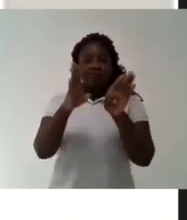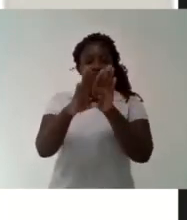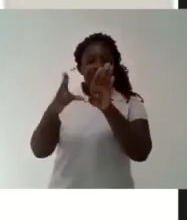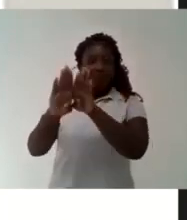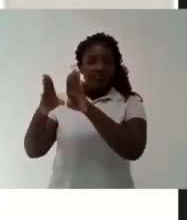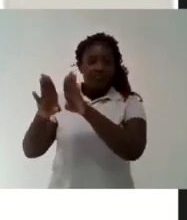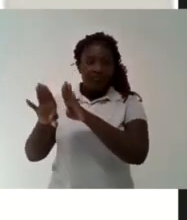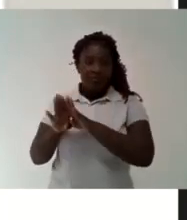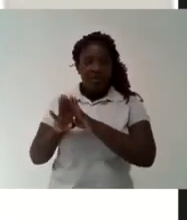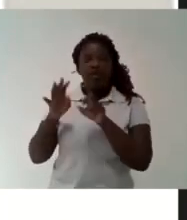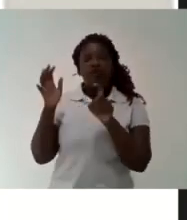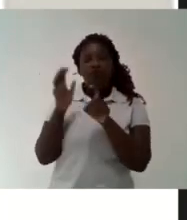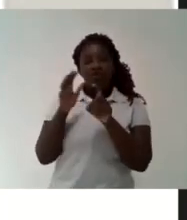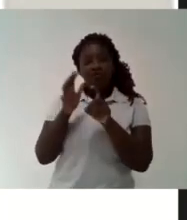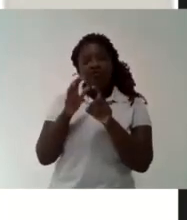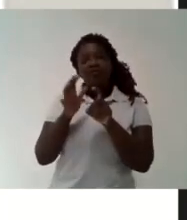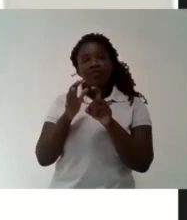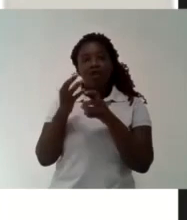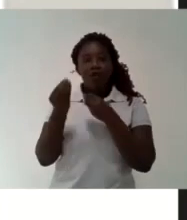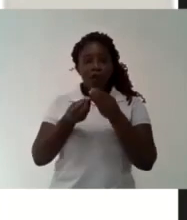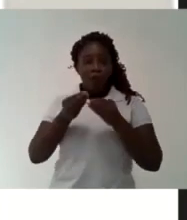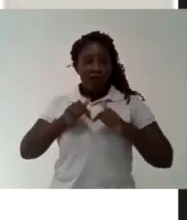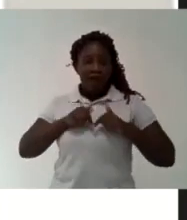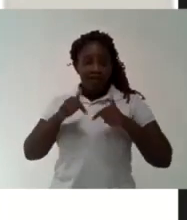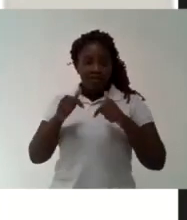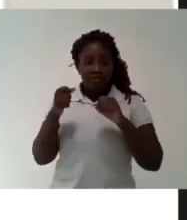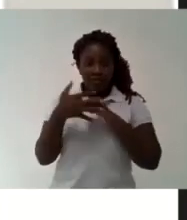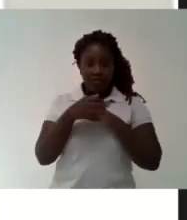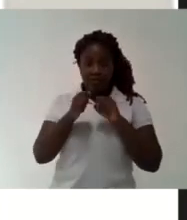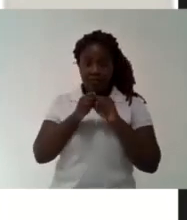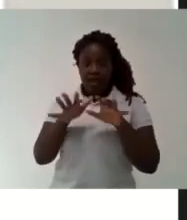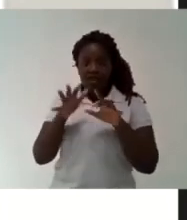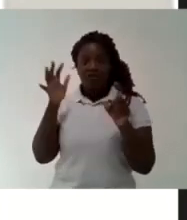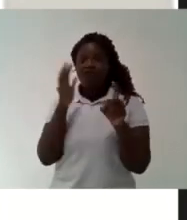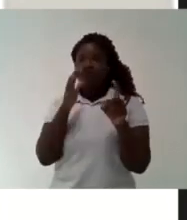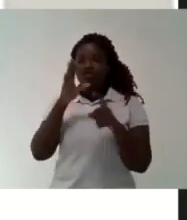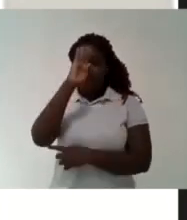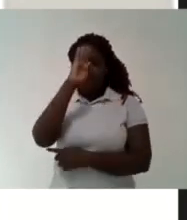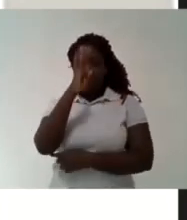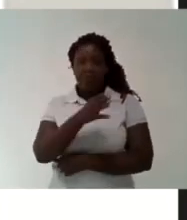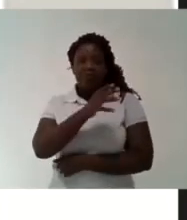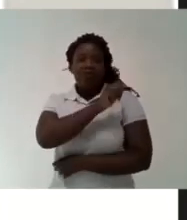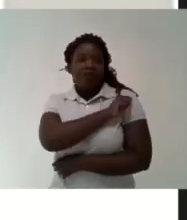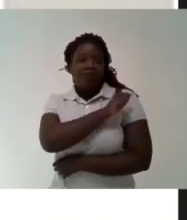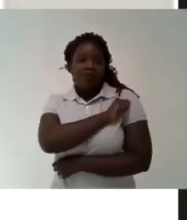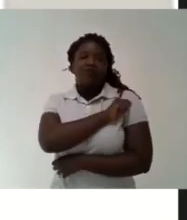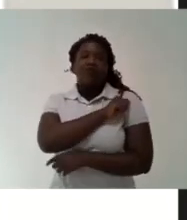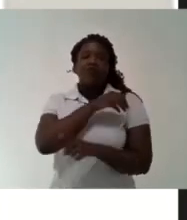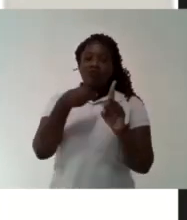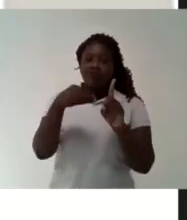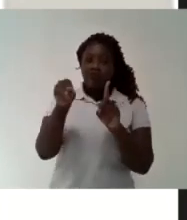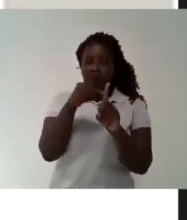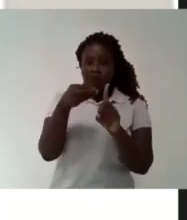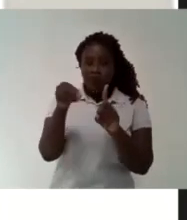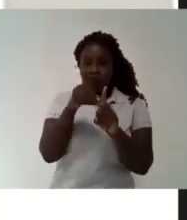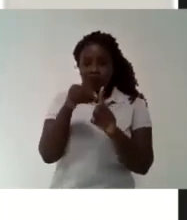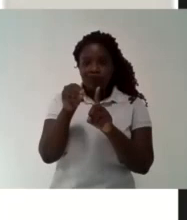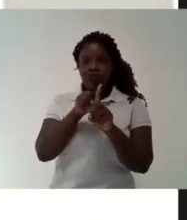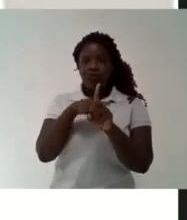The health crisis, social, political and economic crisis Brazil is going through at the moment